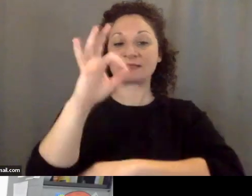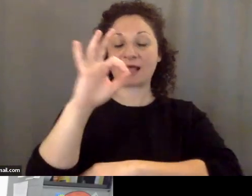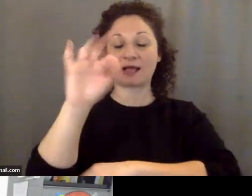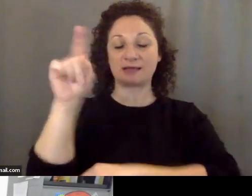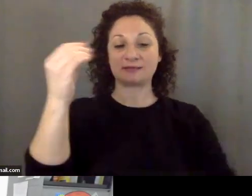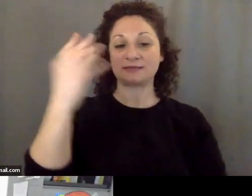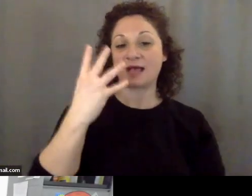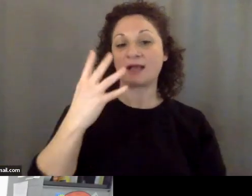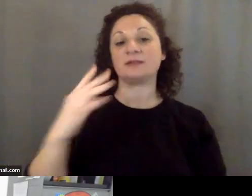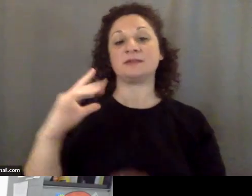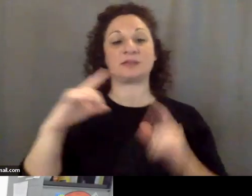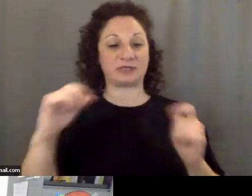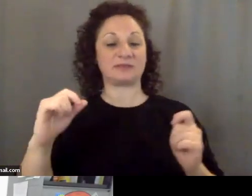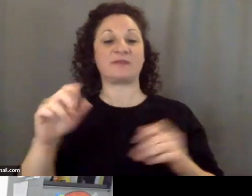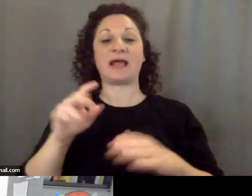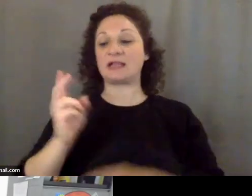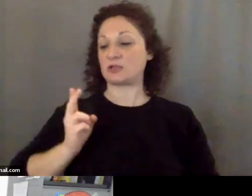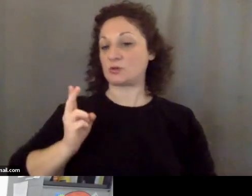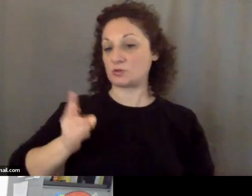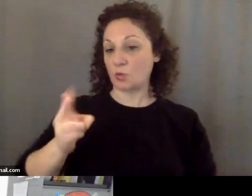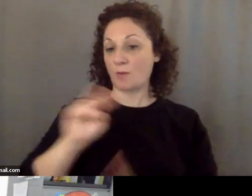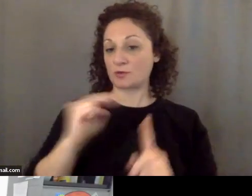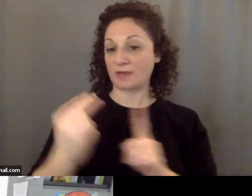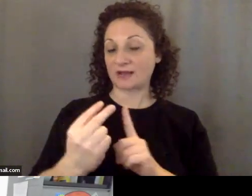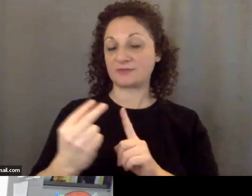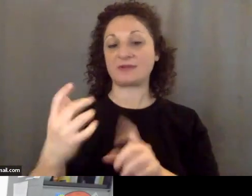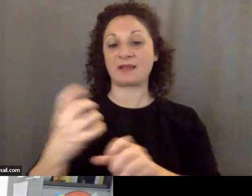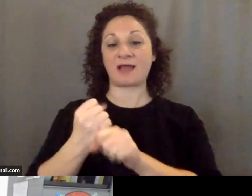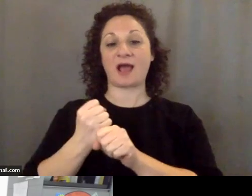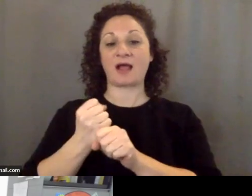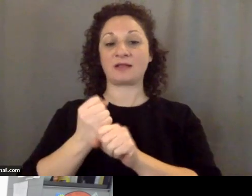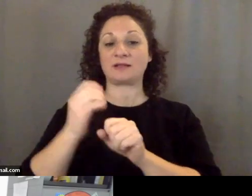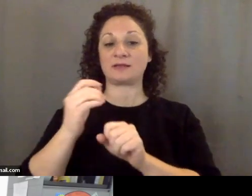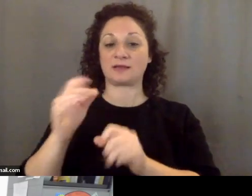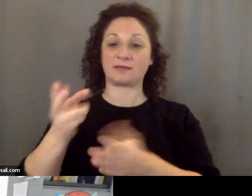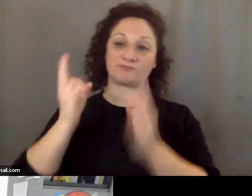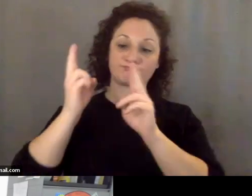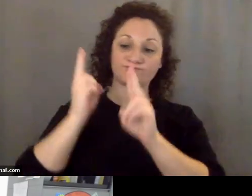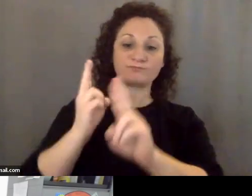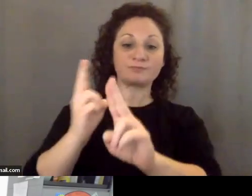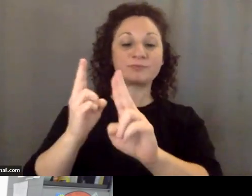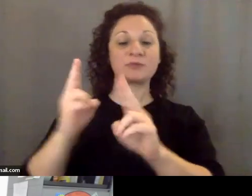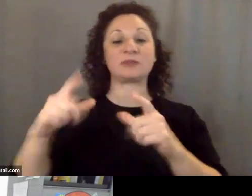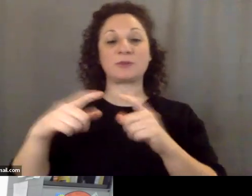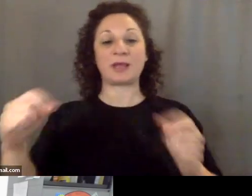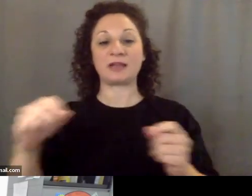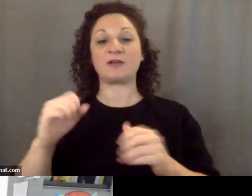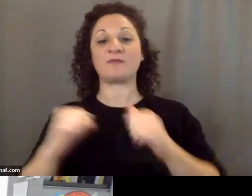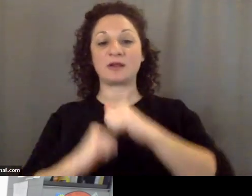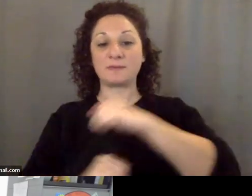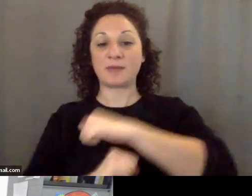Perspective, which received the prestigious Japan Institute for National Fundamentals 2017